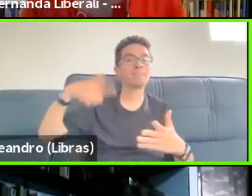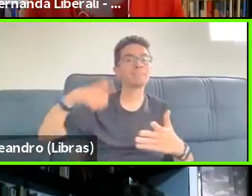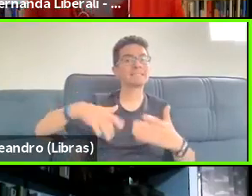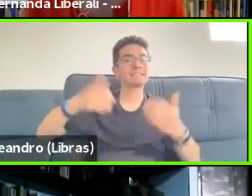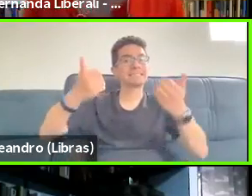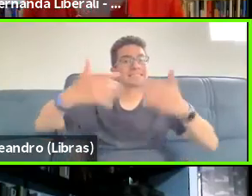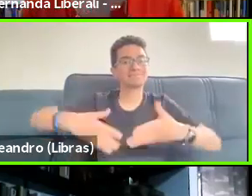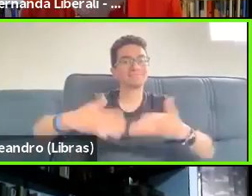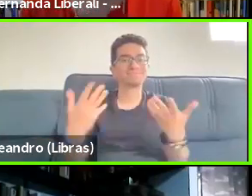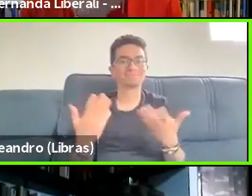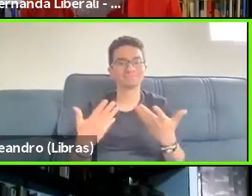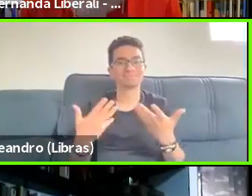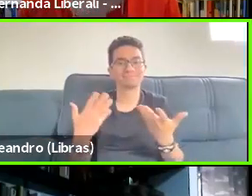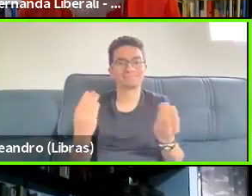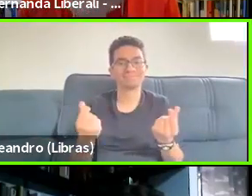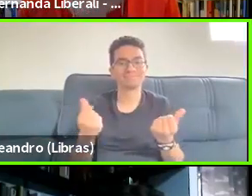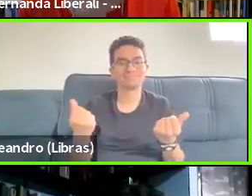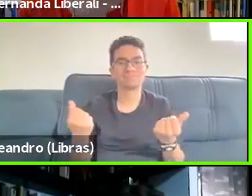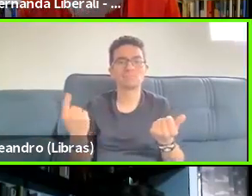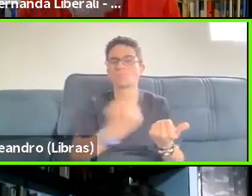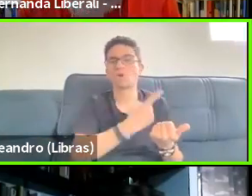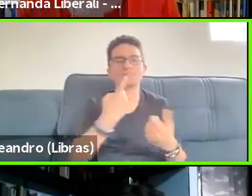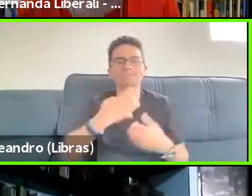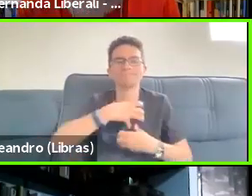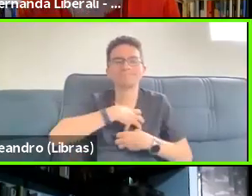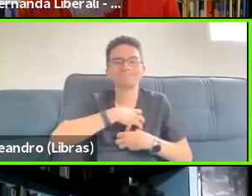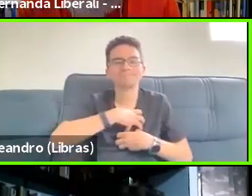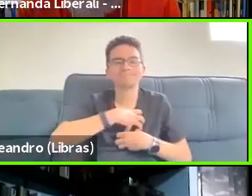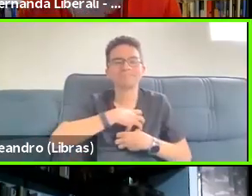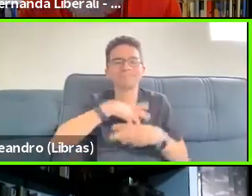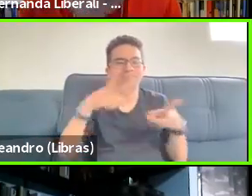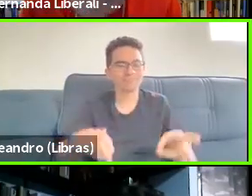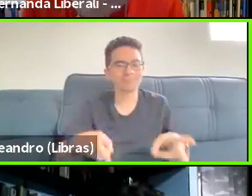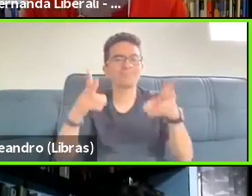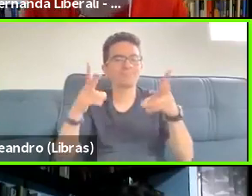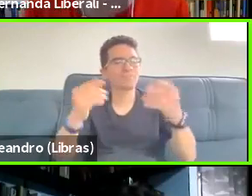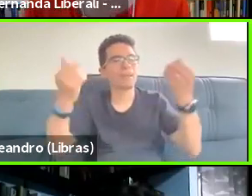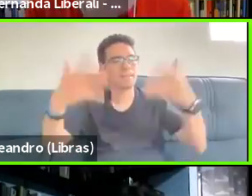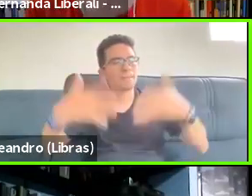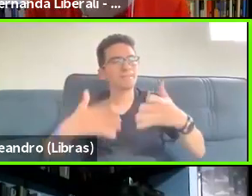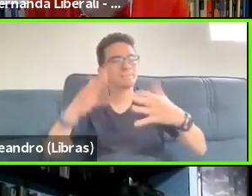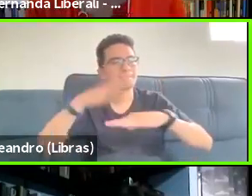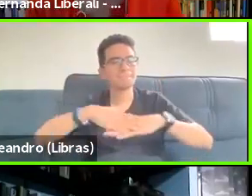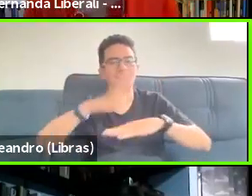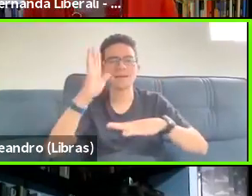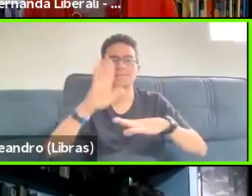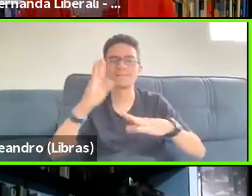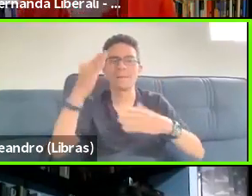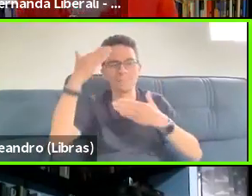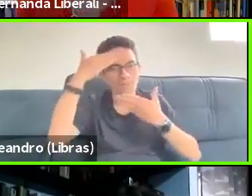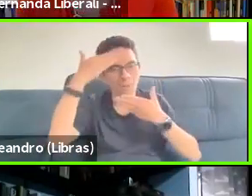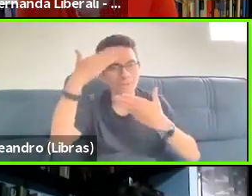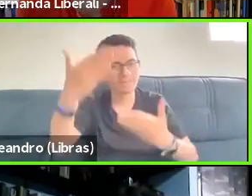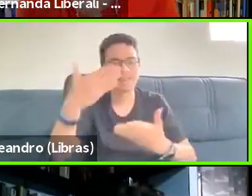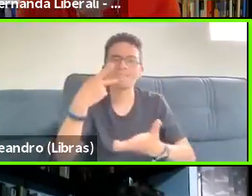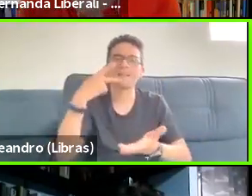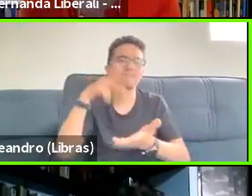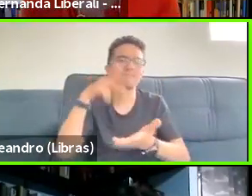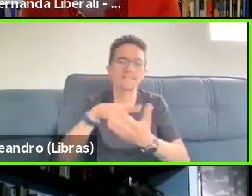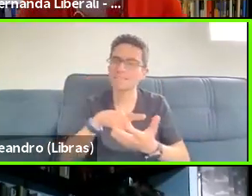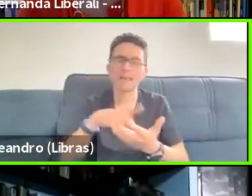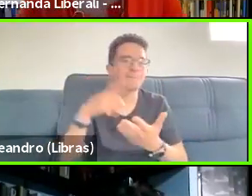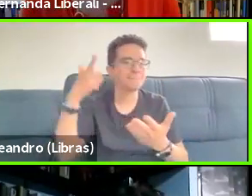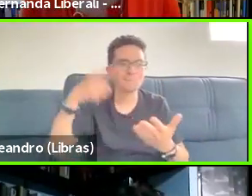and talking about what you presented today. So thank you very much. And we will have more chances to be together. Hopefully